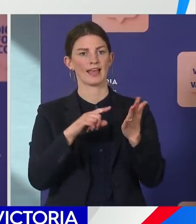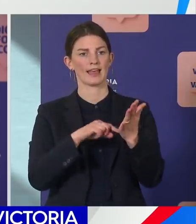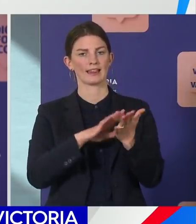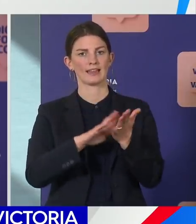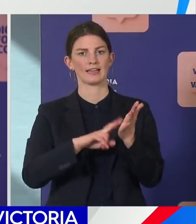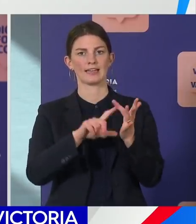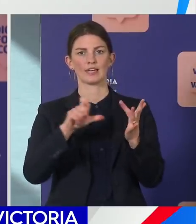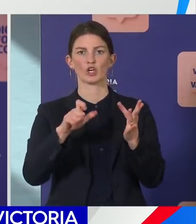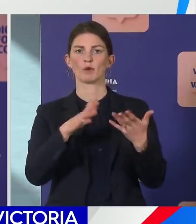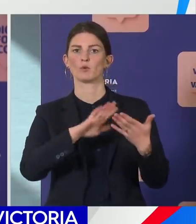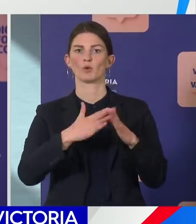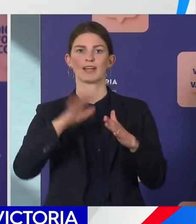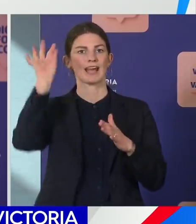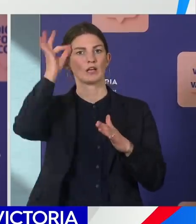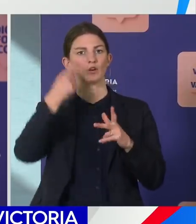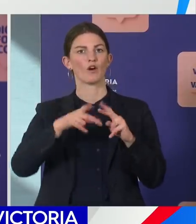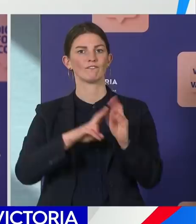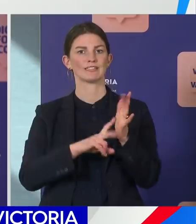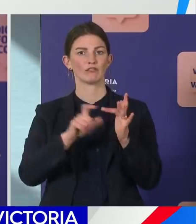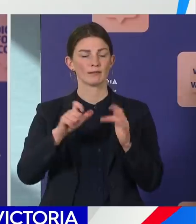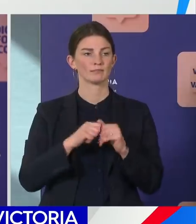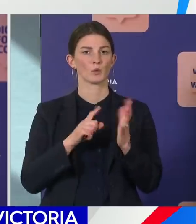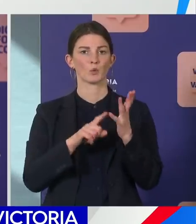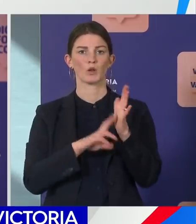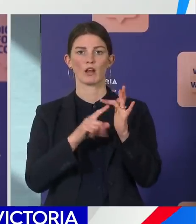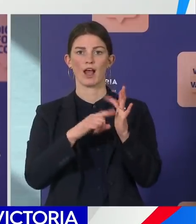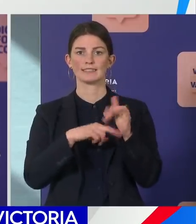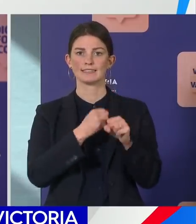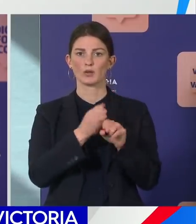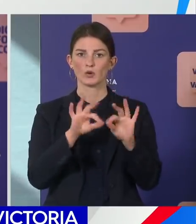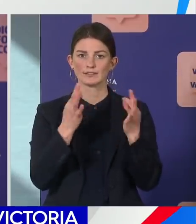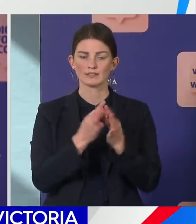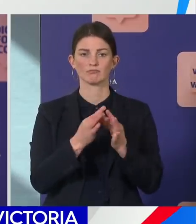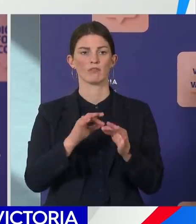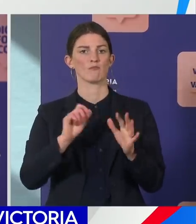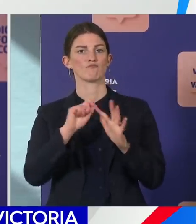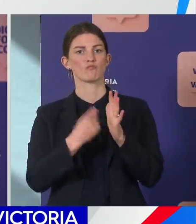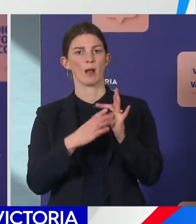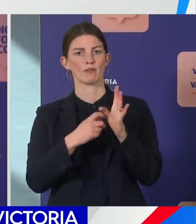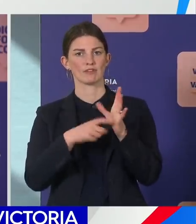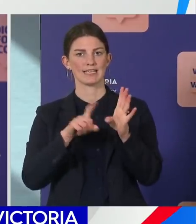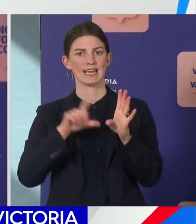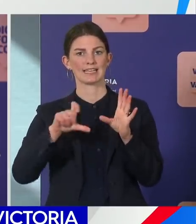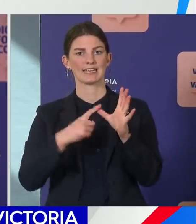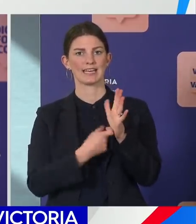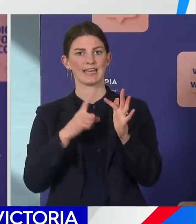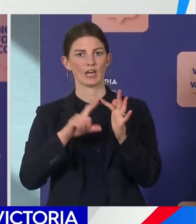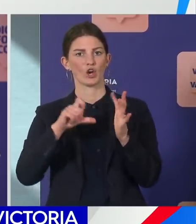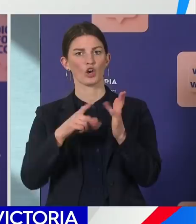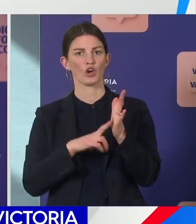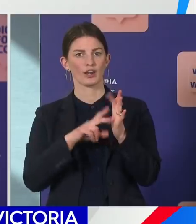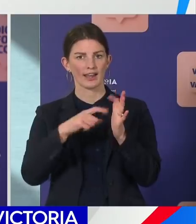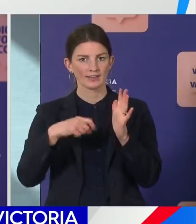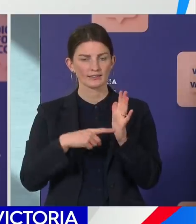Victoria, Uniting, Primary Care Connect and the Salvos, all of whom are